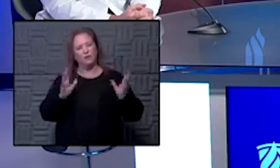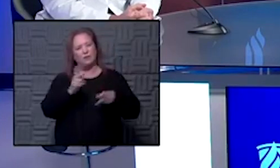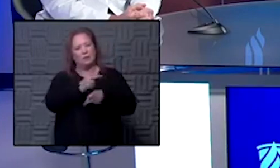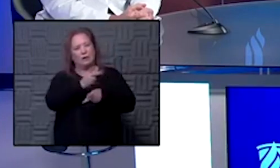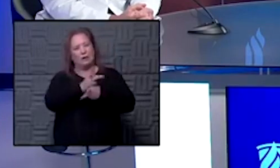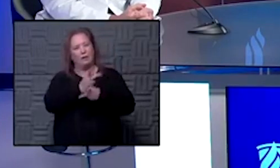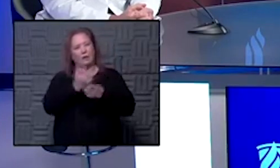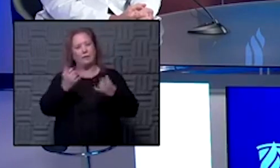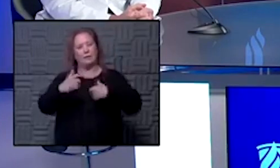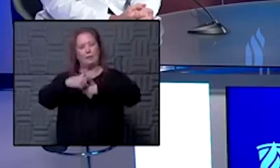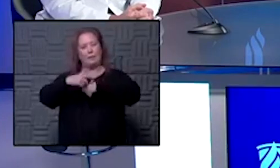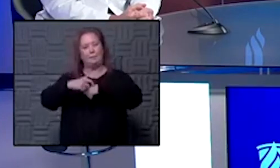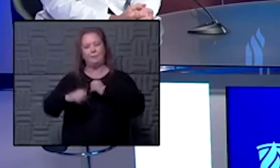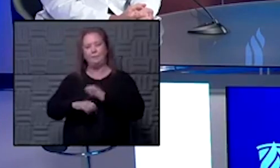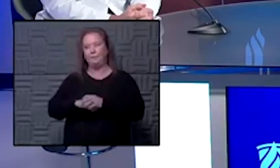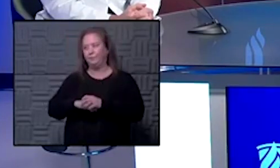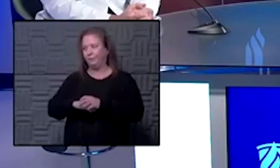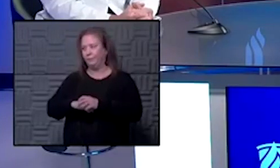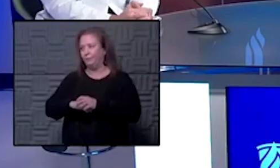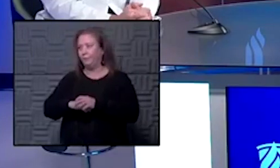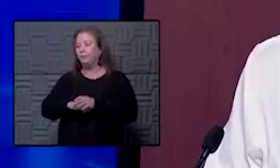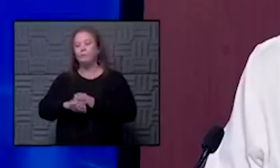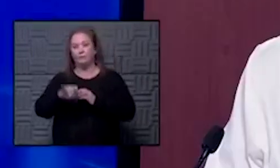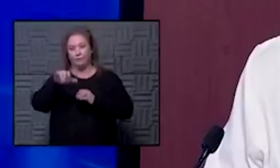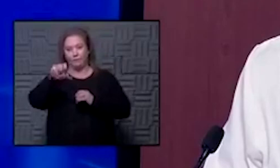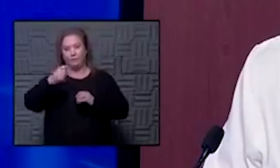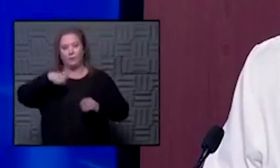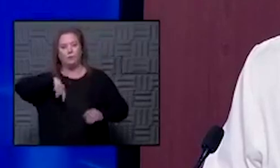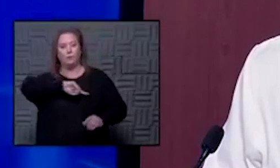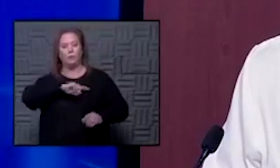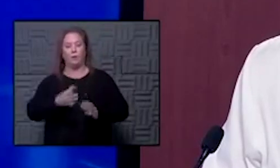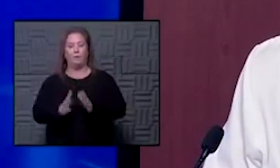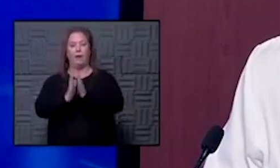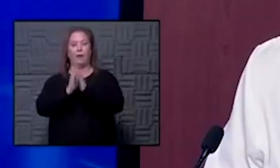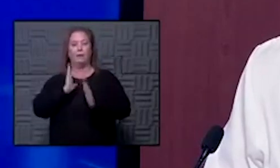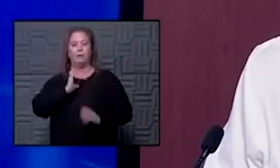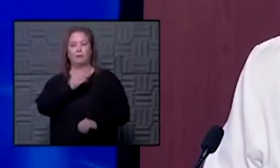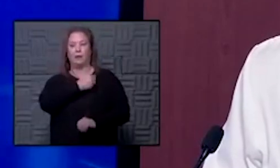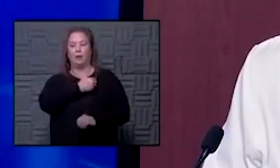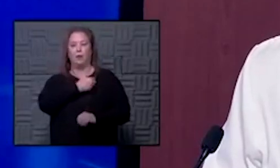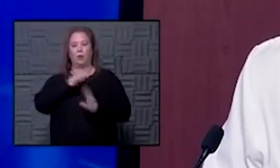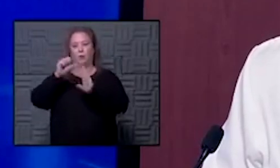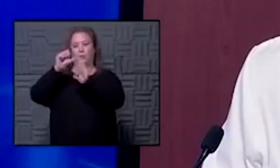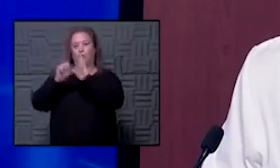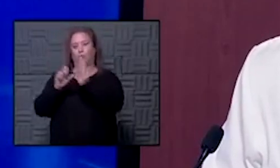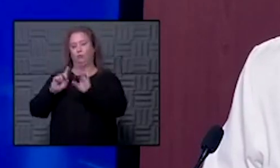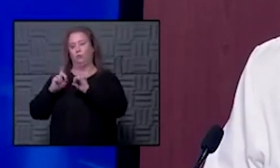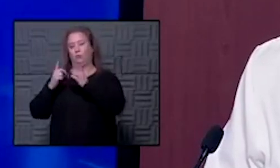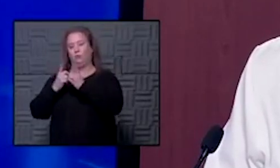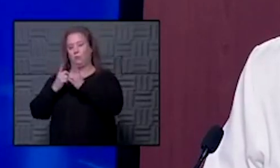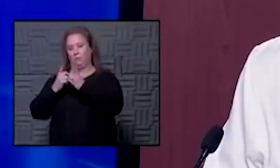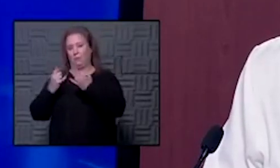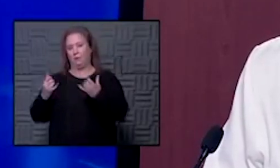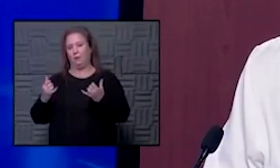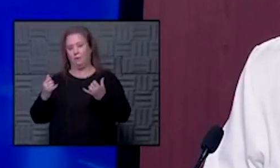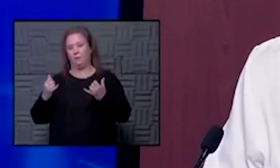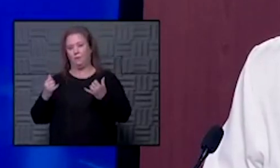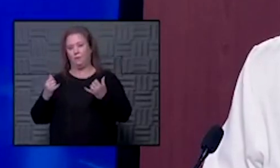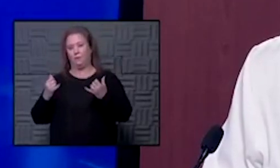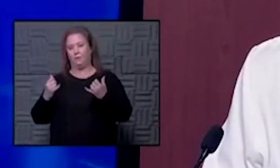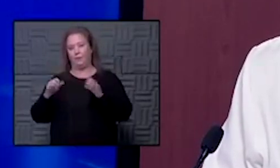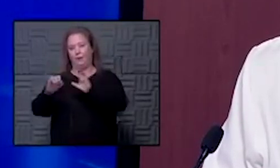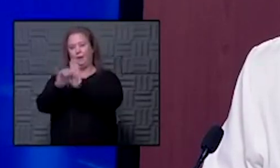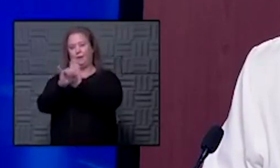yeah it's a great question uh so we have asked our surgical departments to all uh